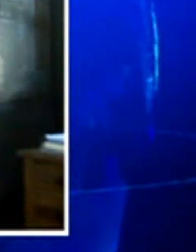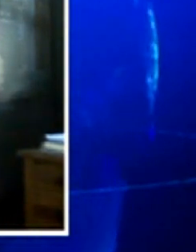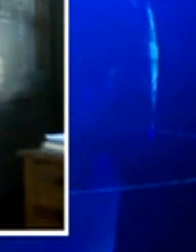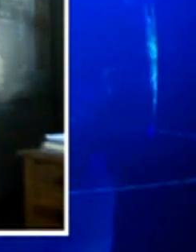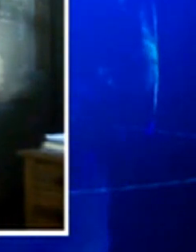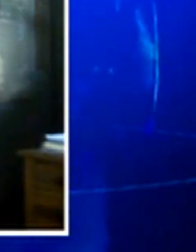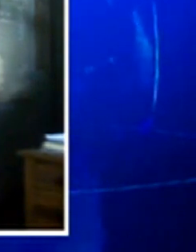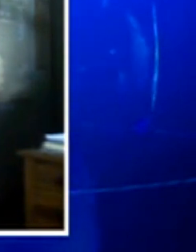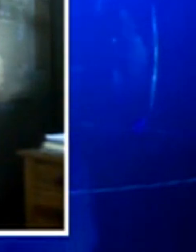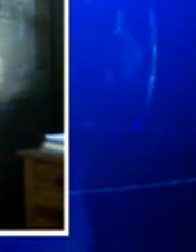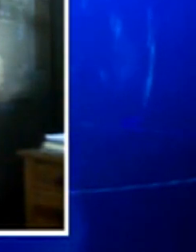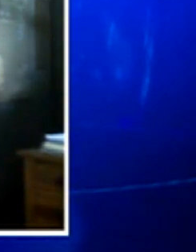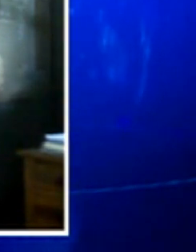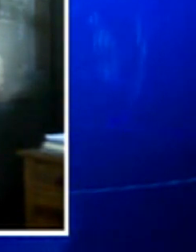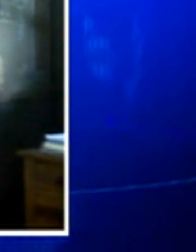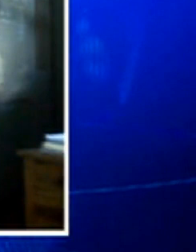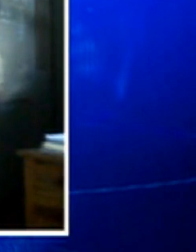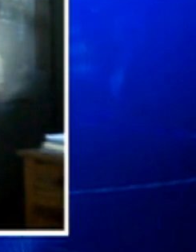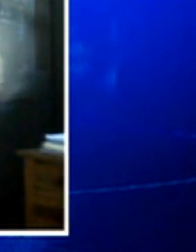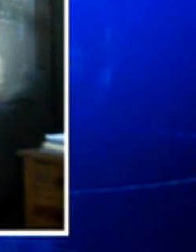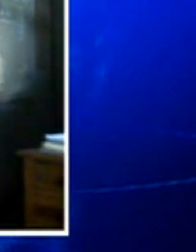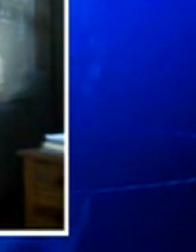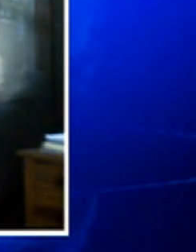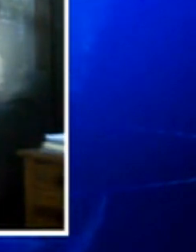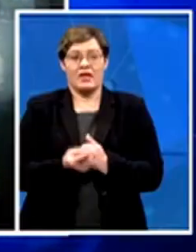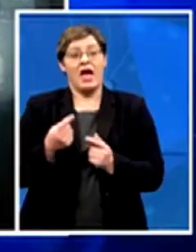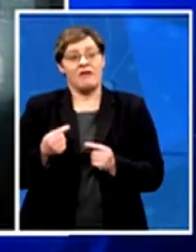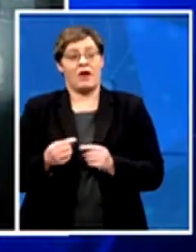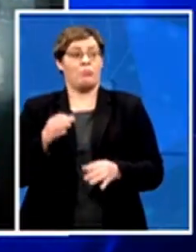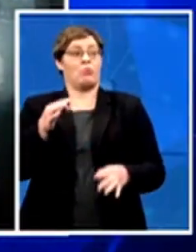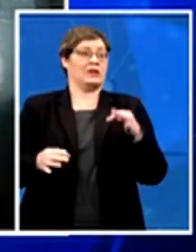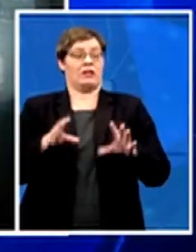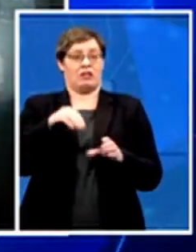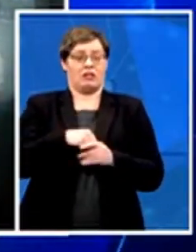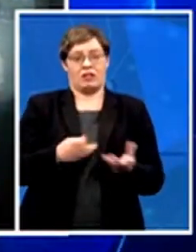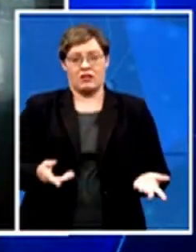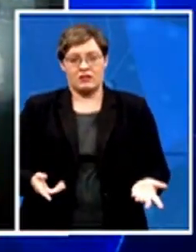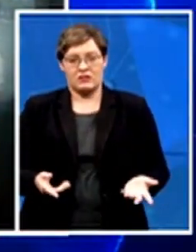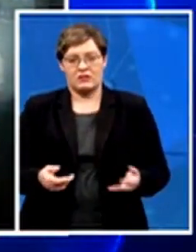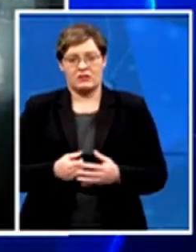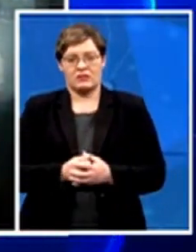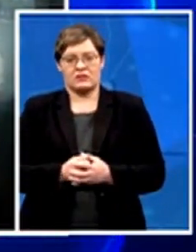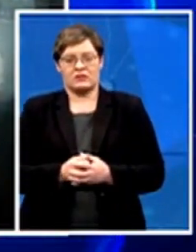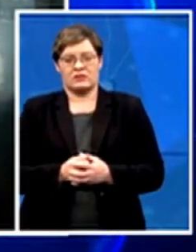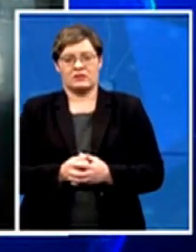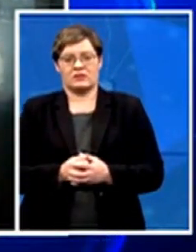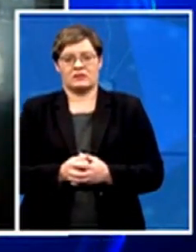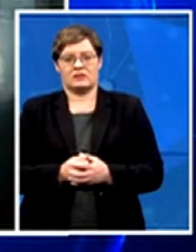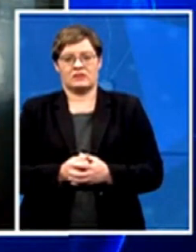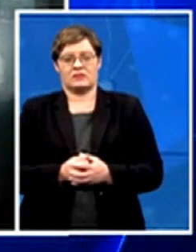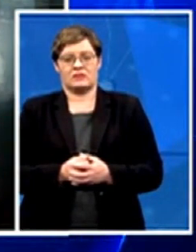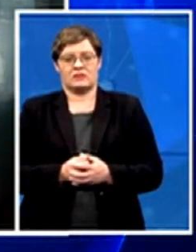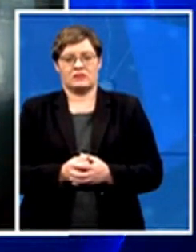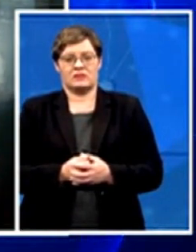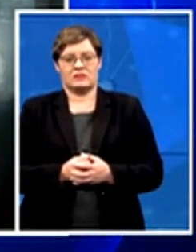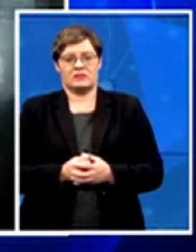a political motive. The people, the correct people to be speaking to are the officers on the ground, senior police officers who